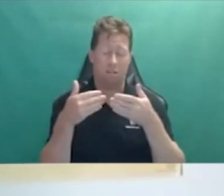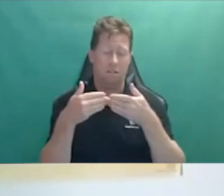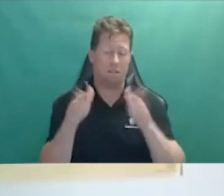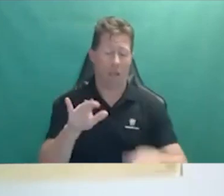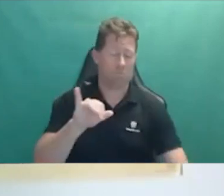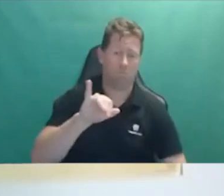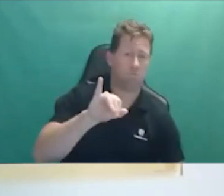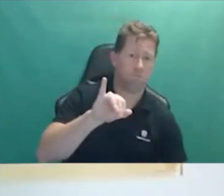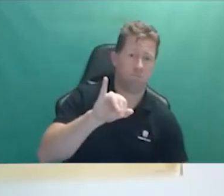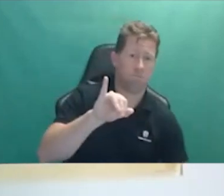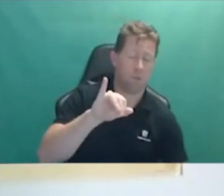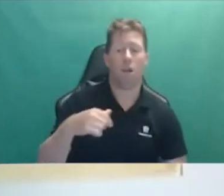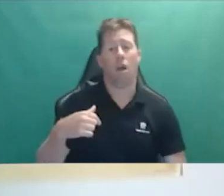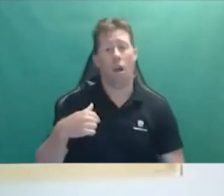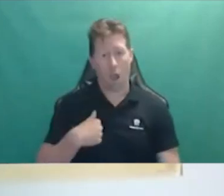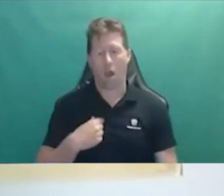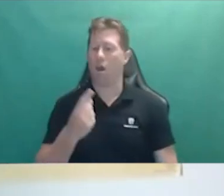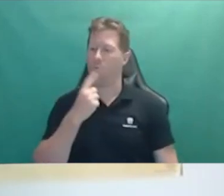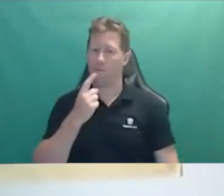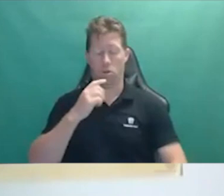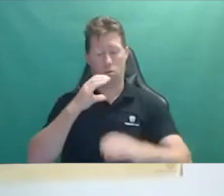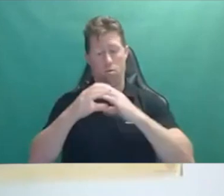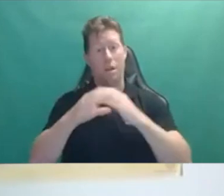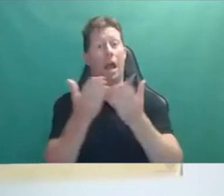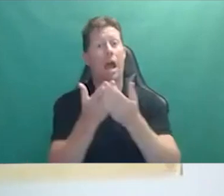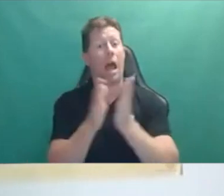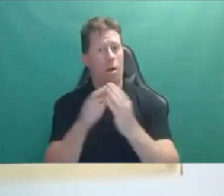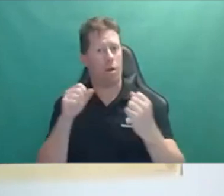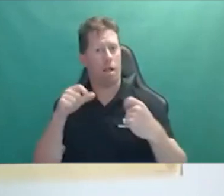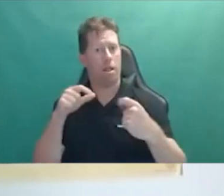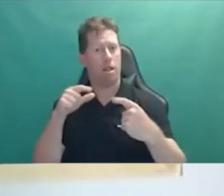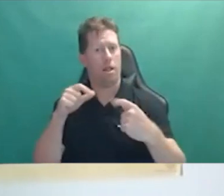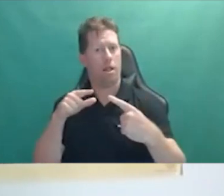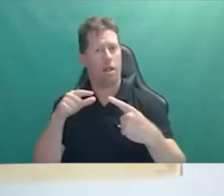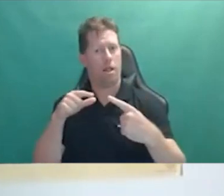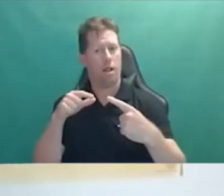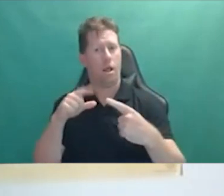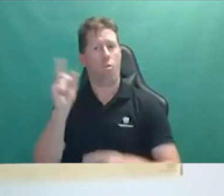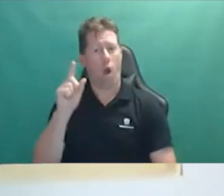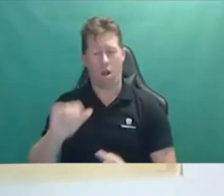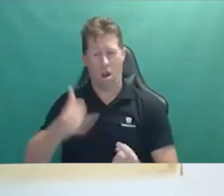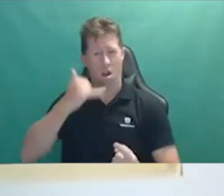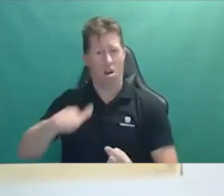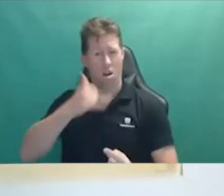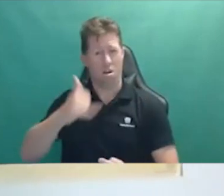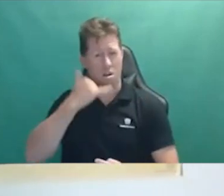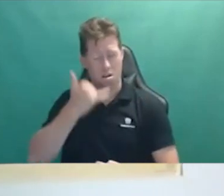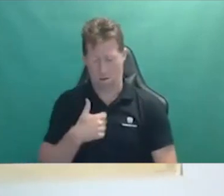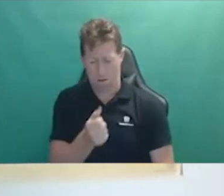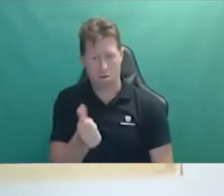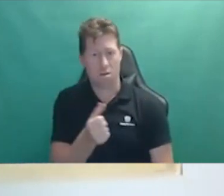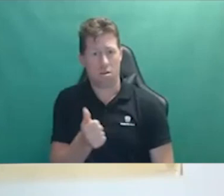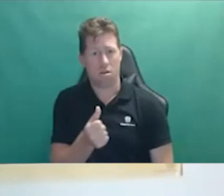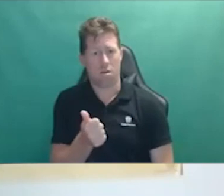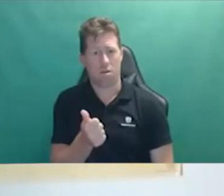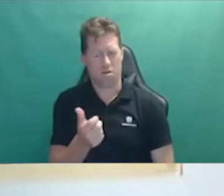I prefer communication via email. I received multiple text messages and phone calls. When I finally called through